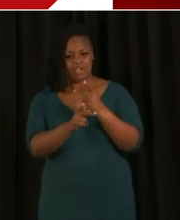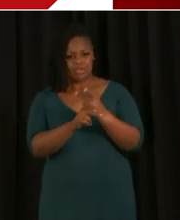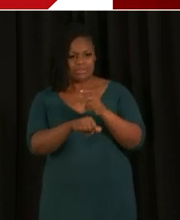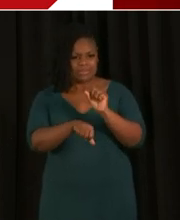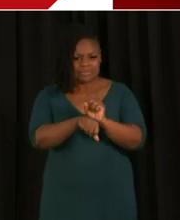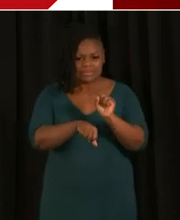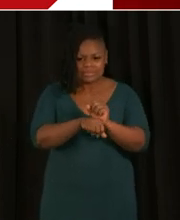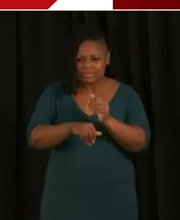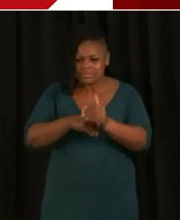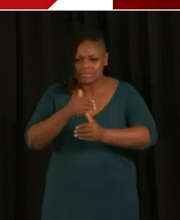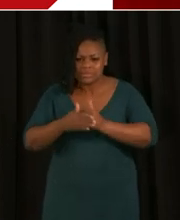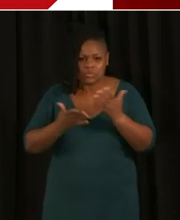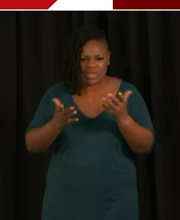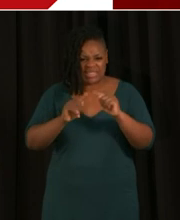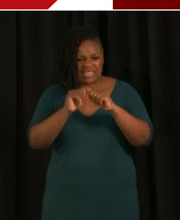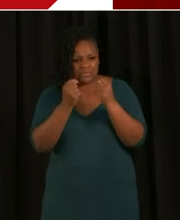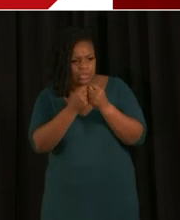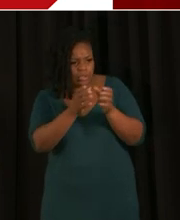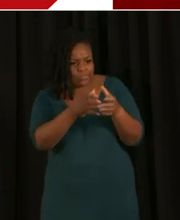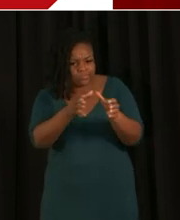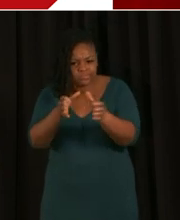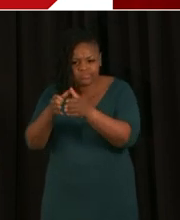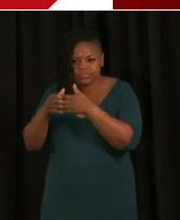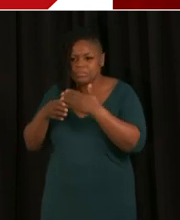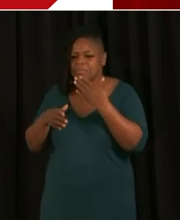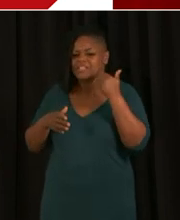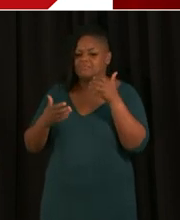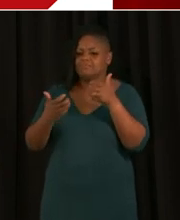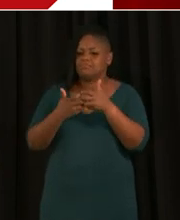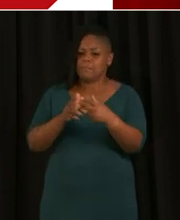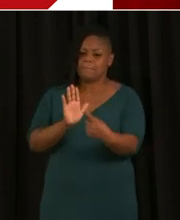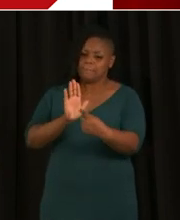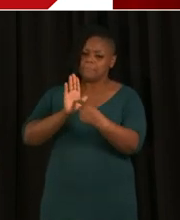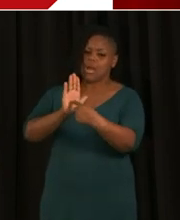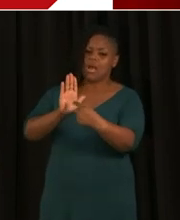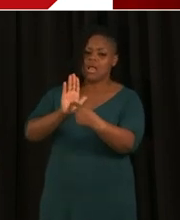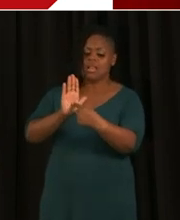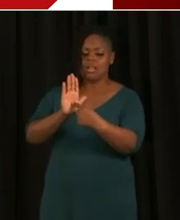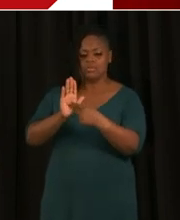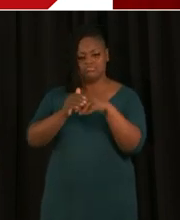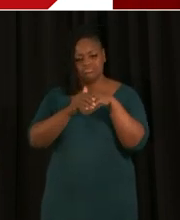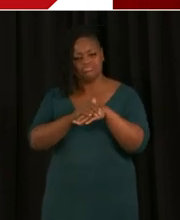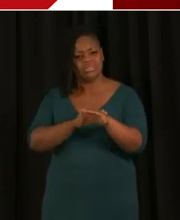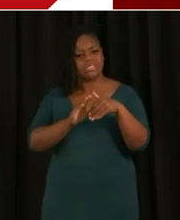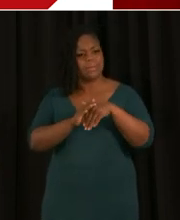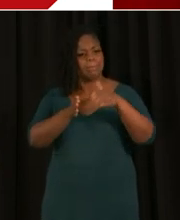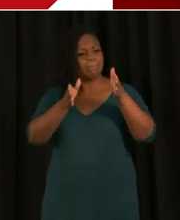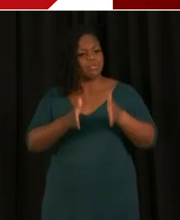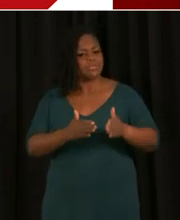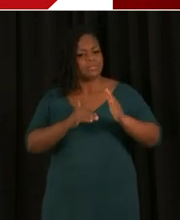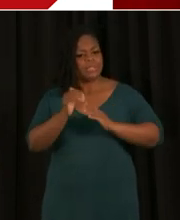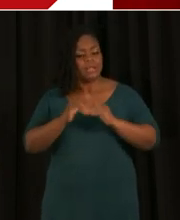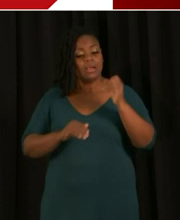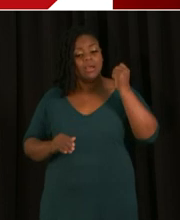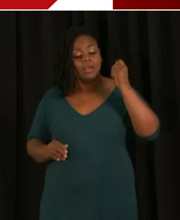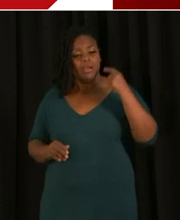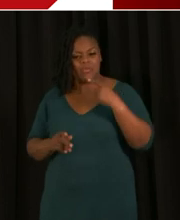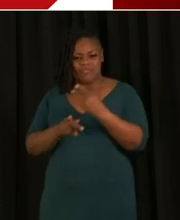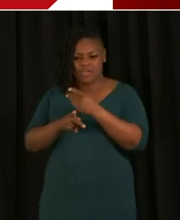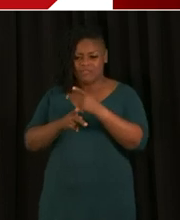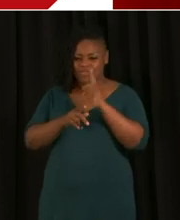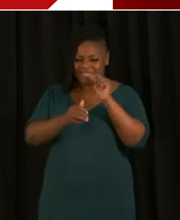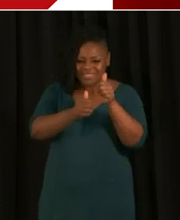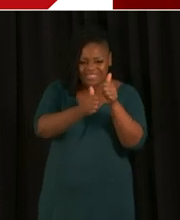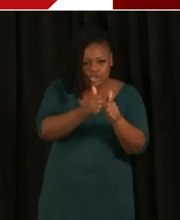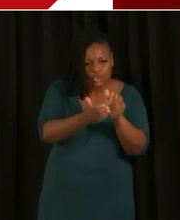What's the best model for in-person learning for their school. And so once we have the blueprint for each school, we will align